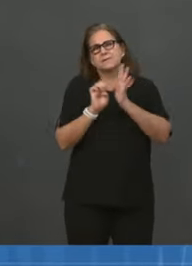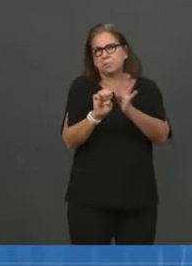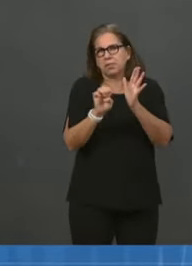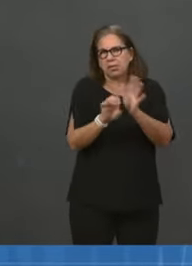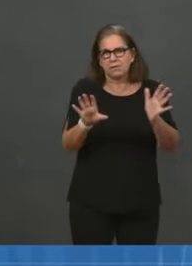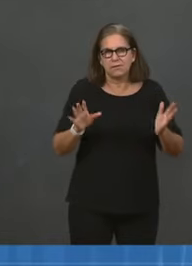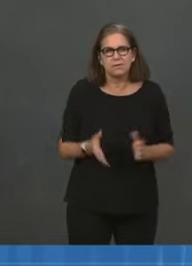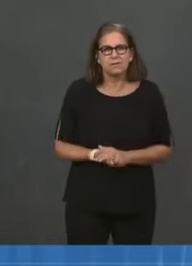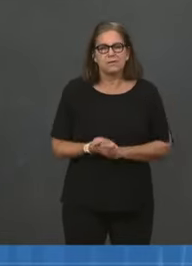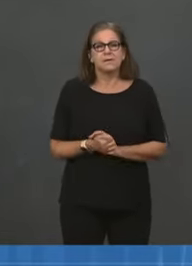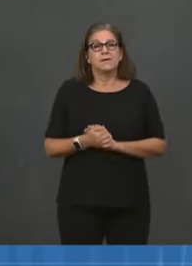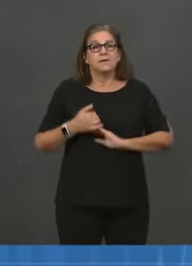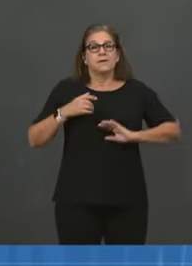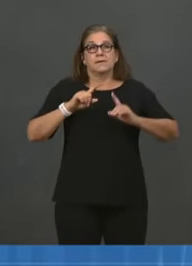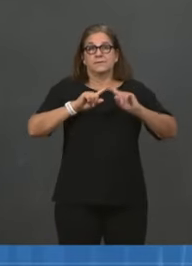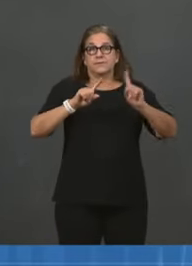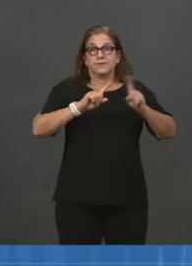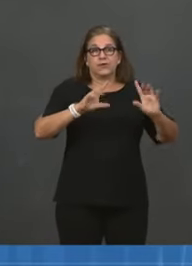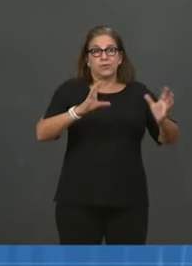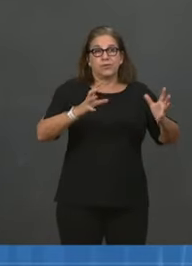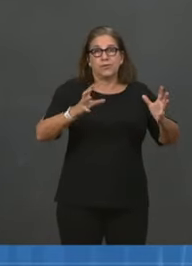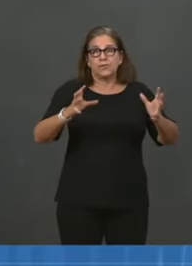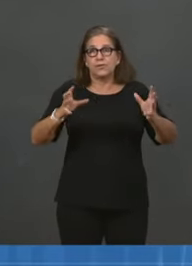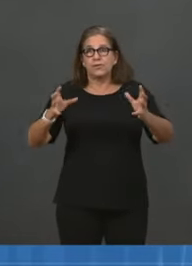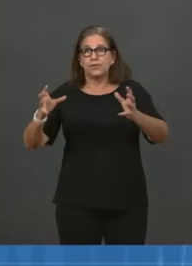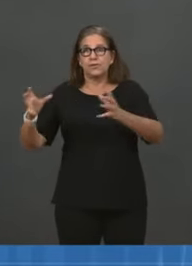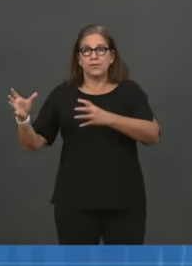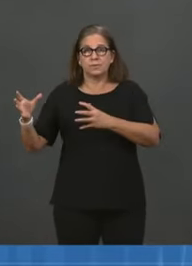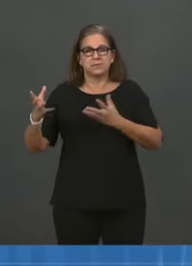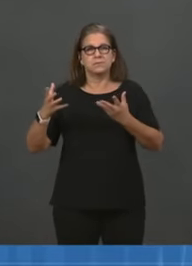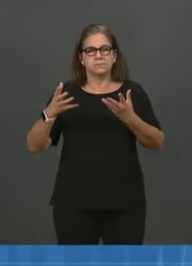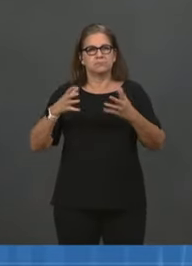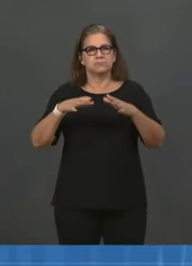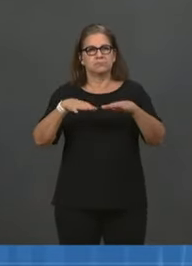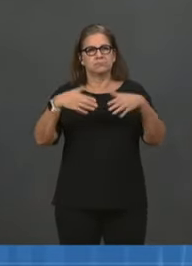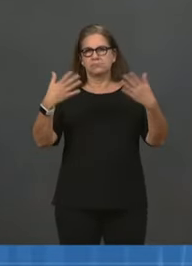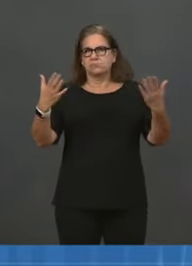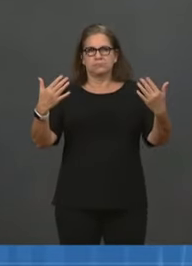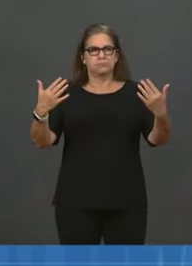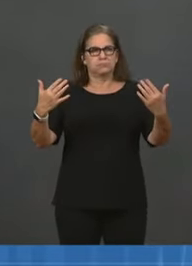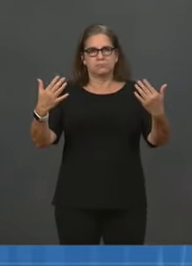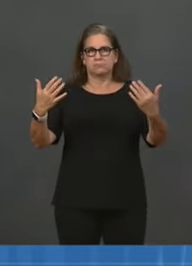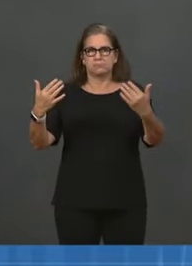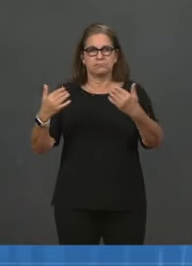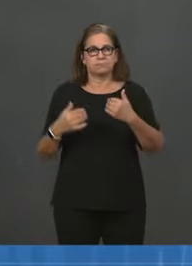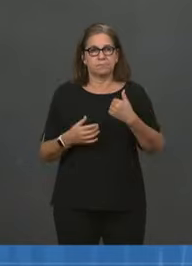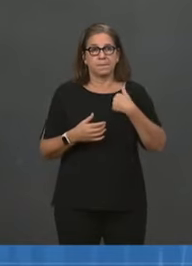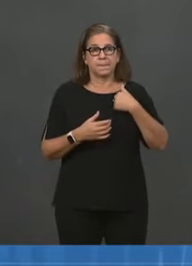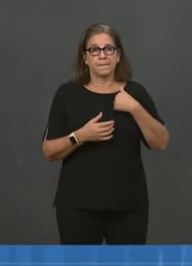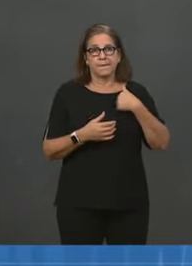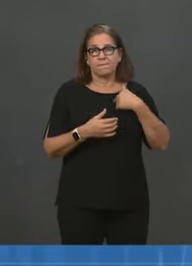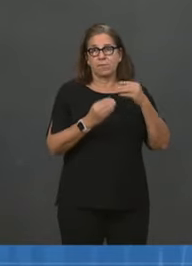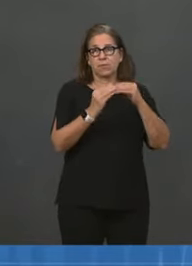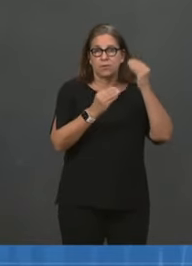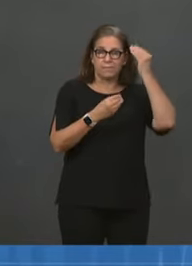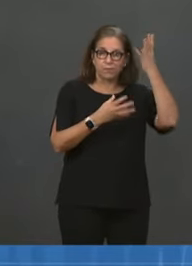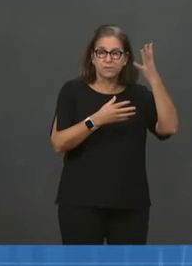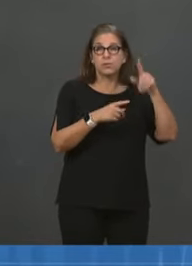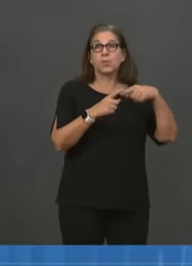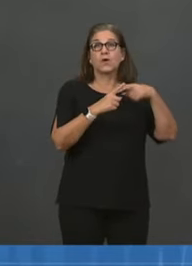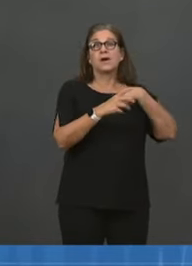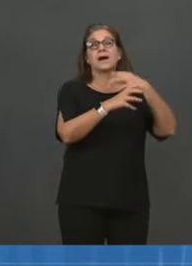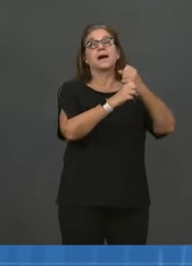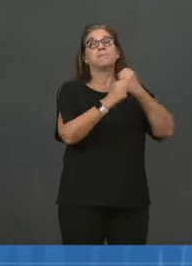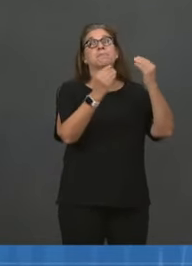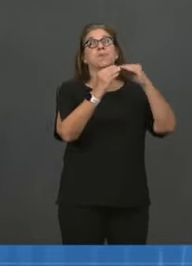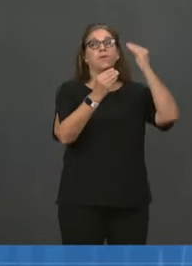potential for waning in our other age groups. And we will update our recommendations as soon as we have more data for recommendations